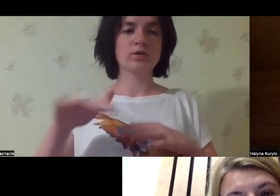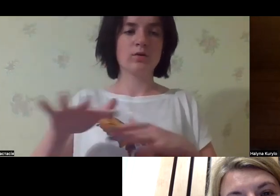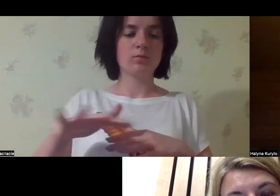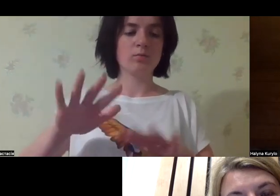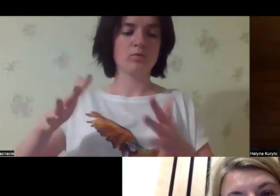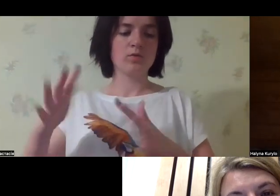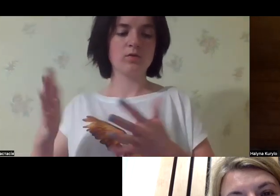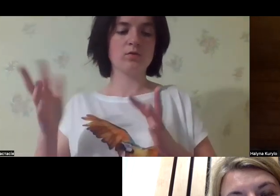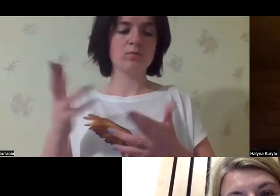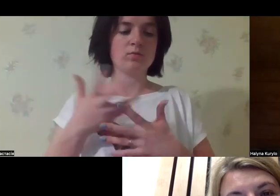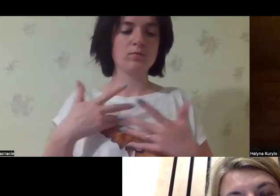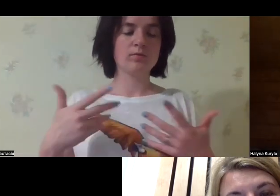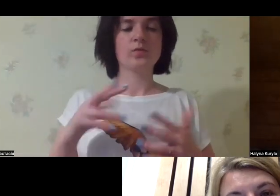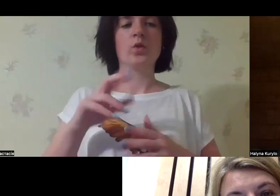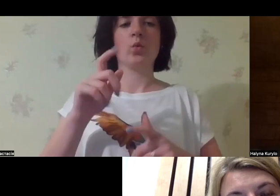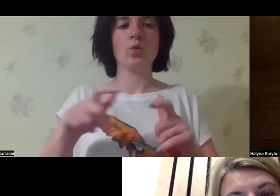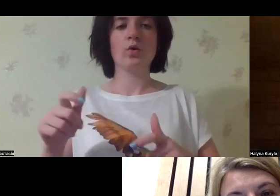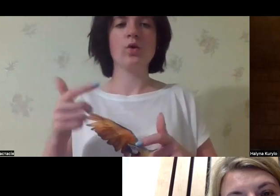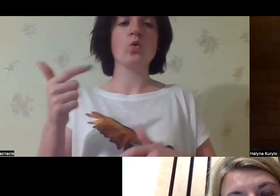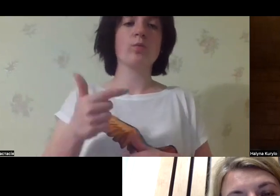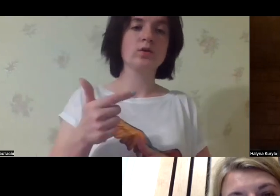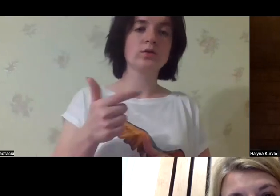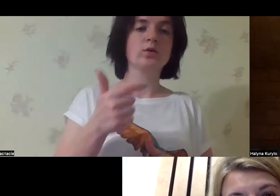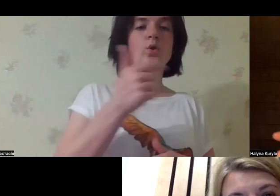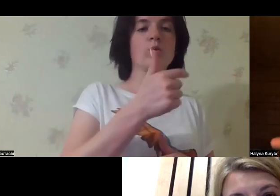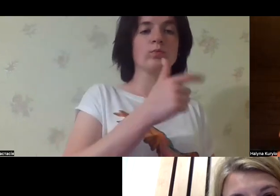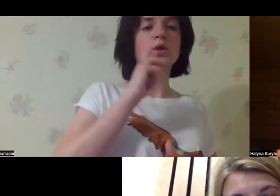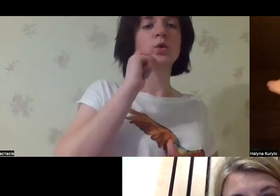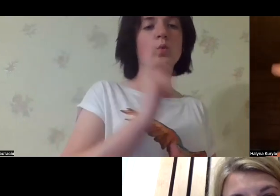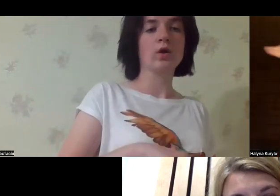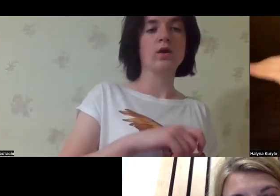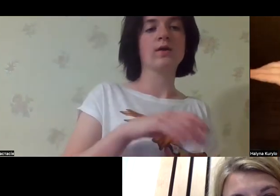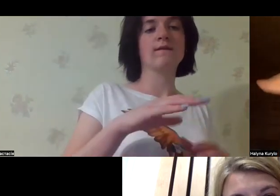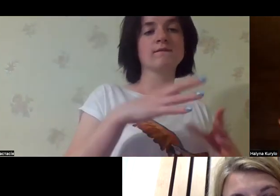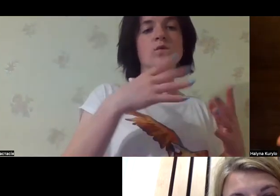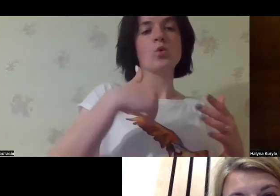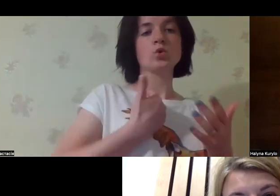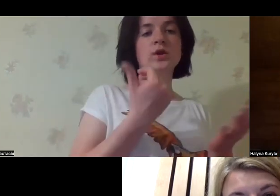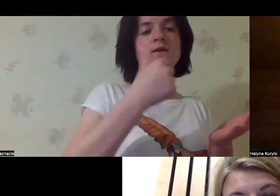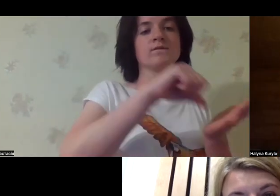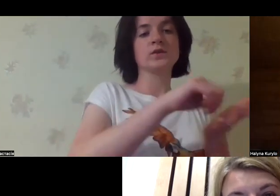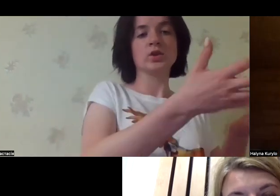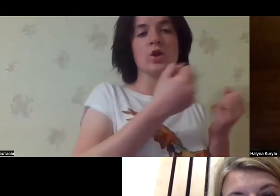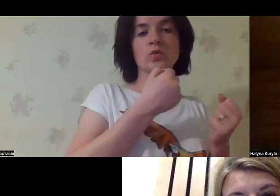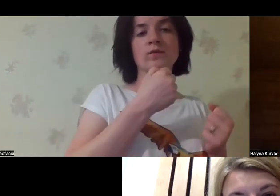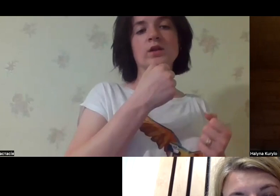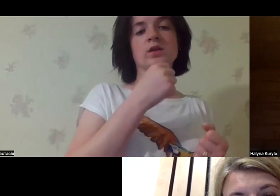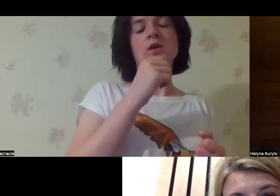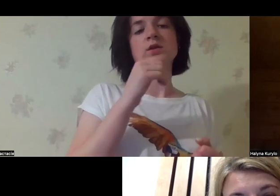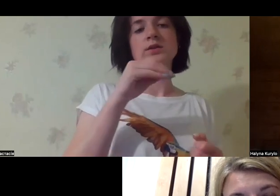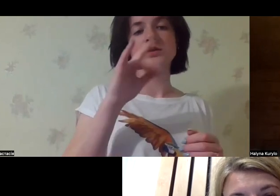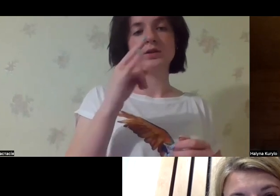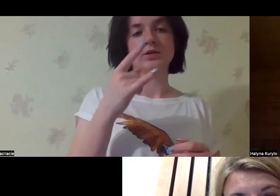I mean, from the basic moment, when we are like a person, a citizen of Ukraine wants to adopt a child,